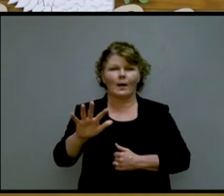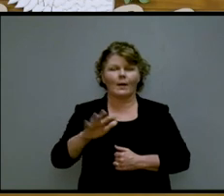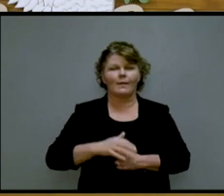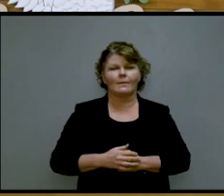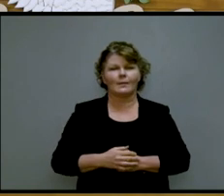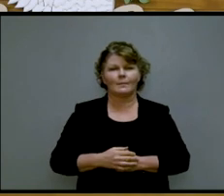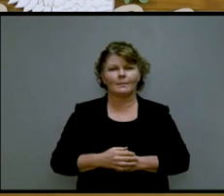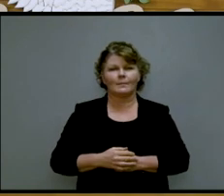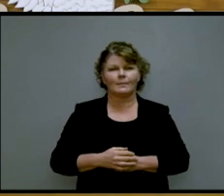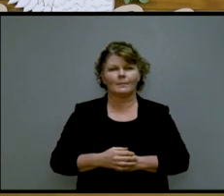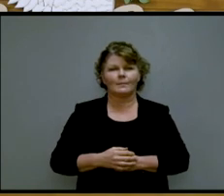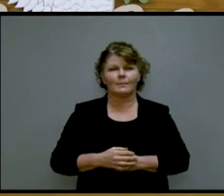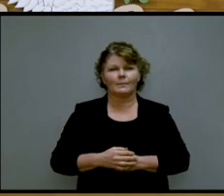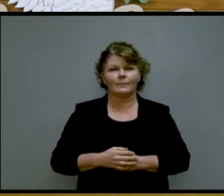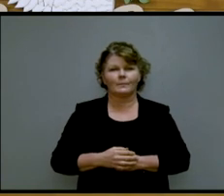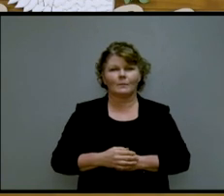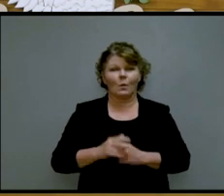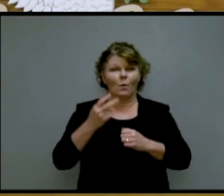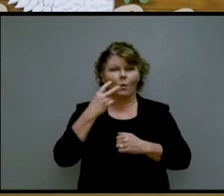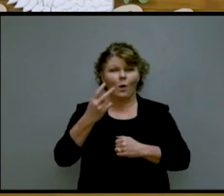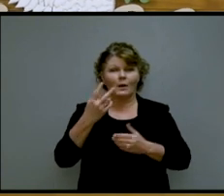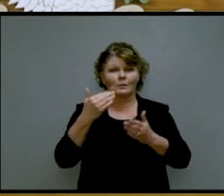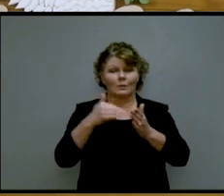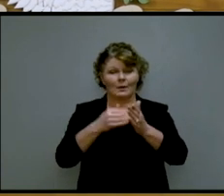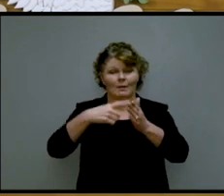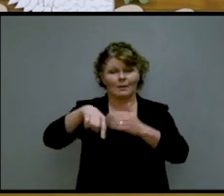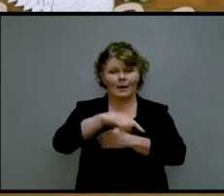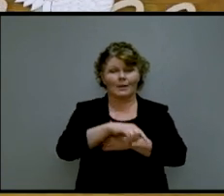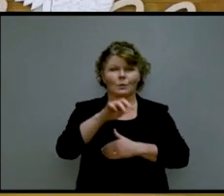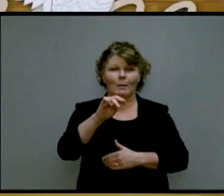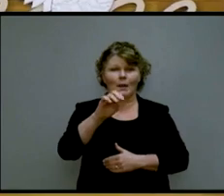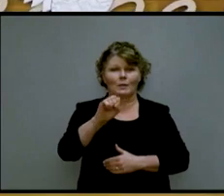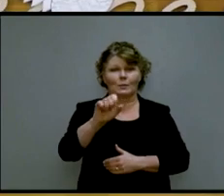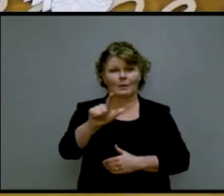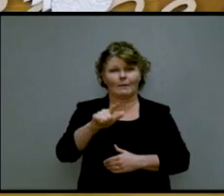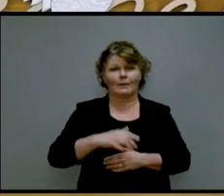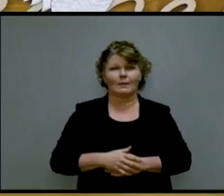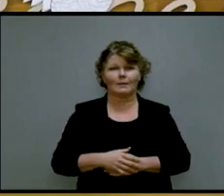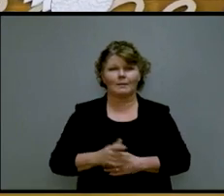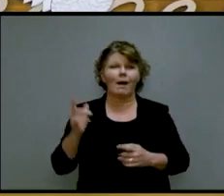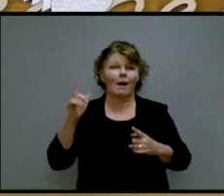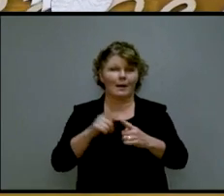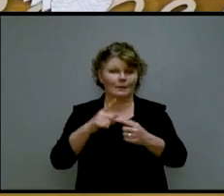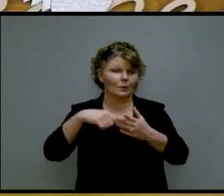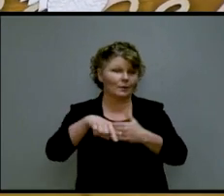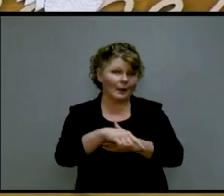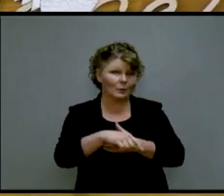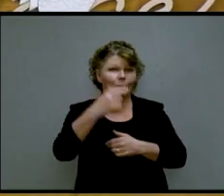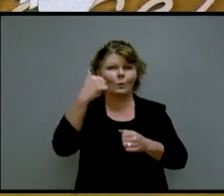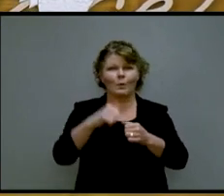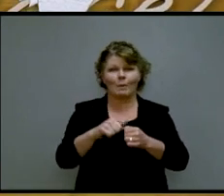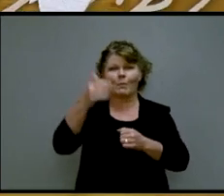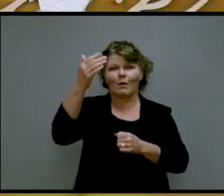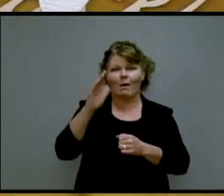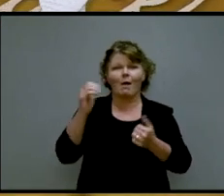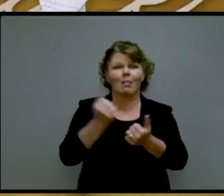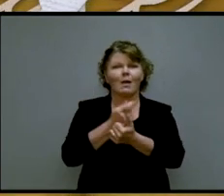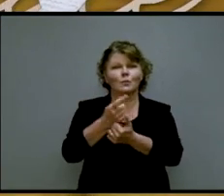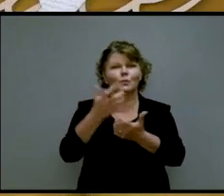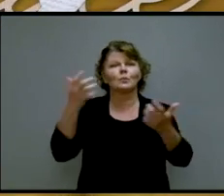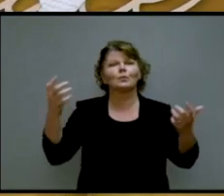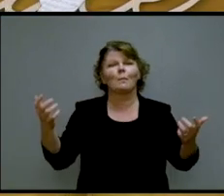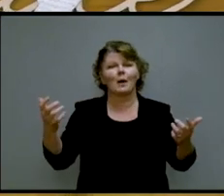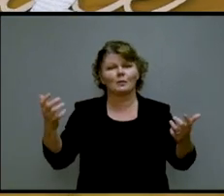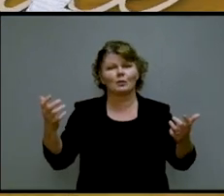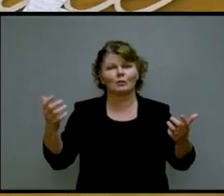57105. Tune in again next week to Main Street Living and until then, remember that God loves you so